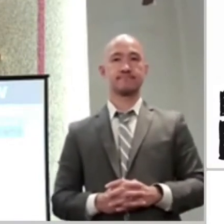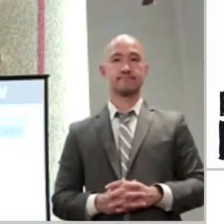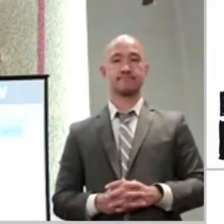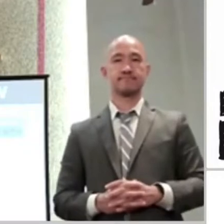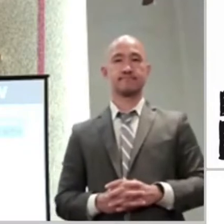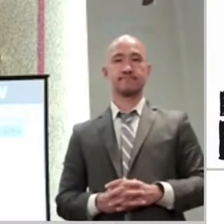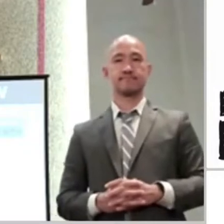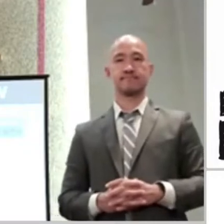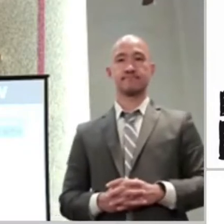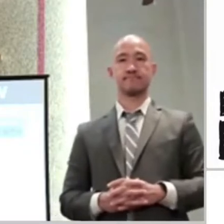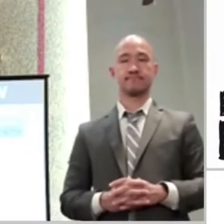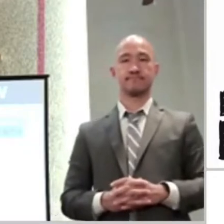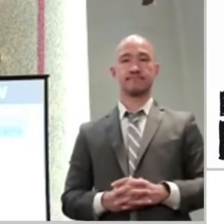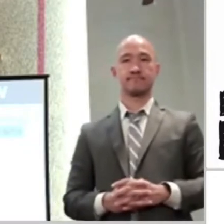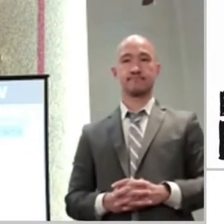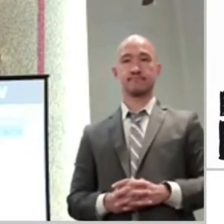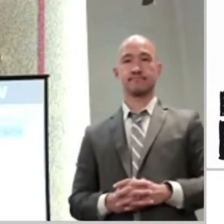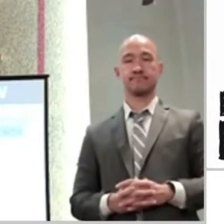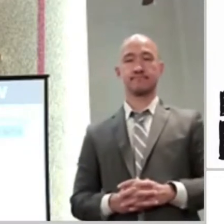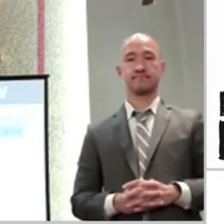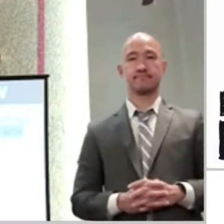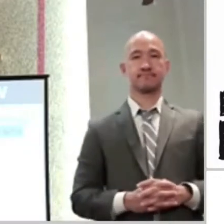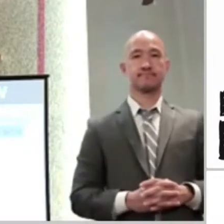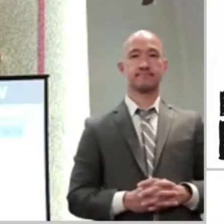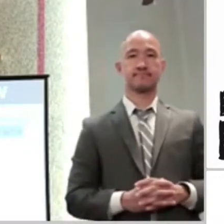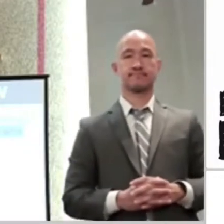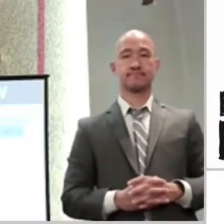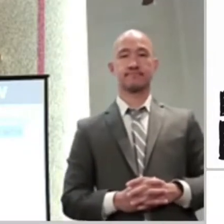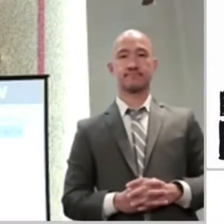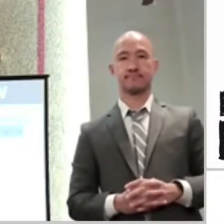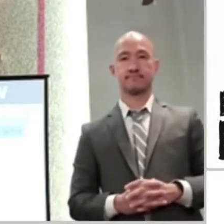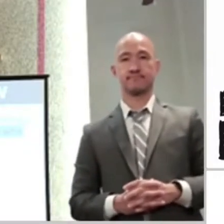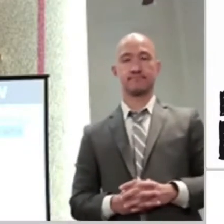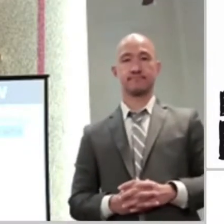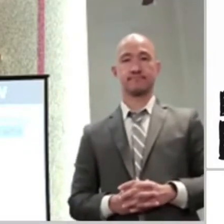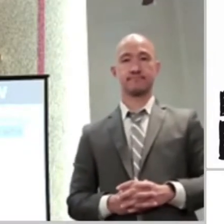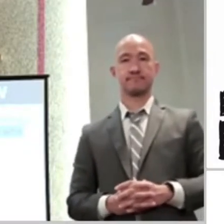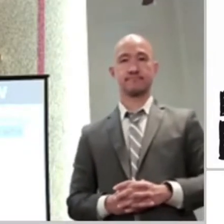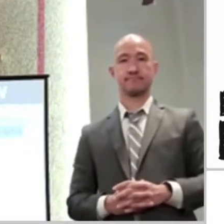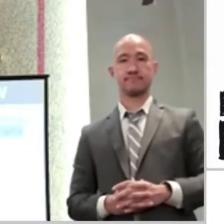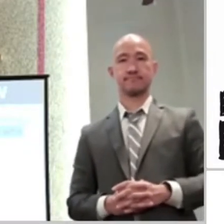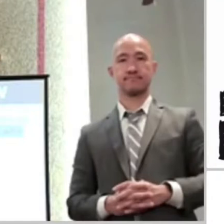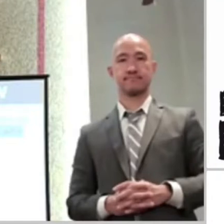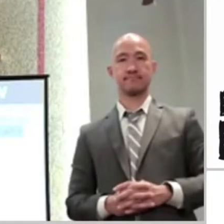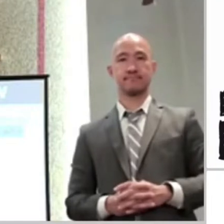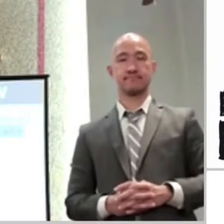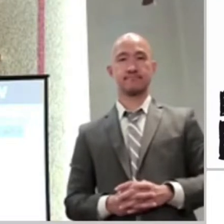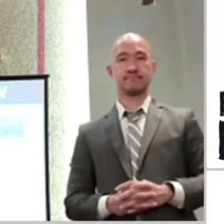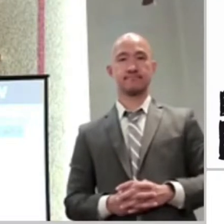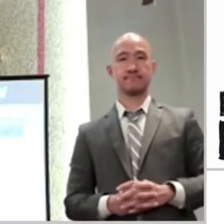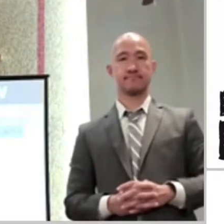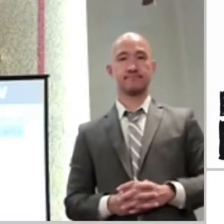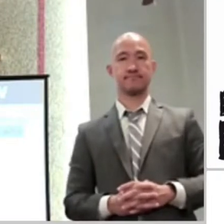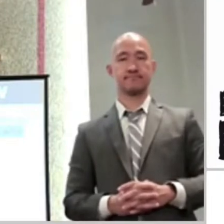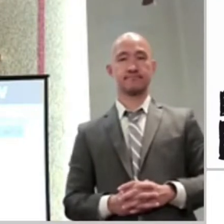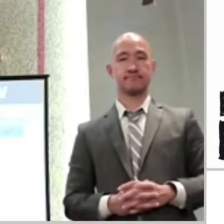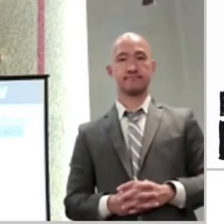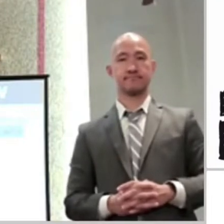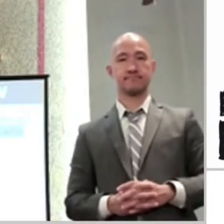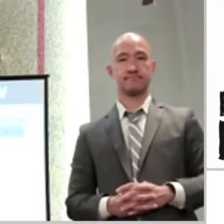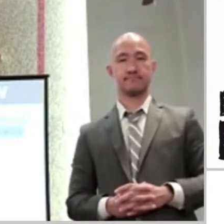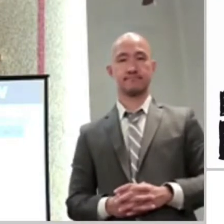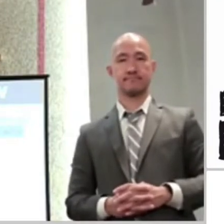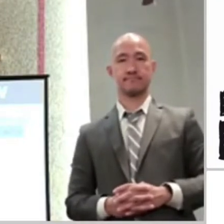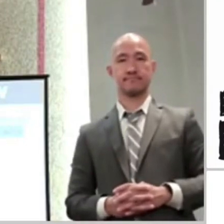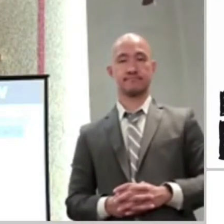Jesus, that's the only thing that's going to make sense. That's the only thing that's going to help you level things out in your own heart and in your